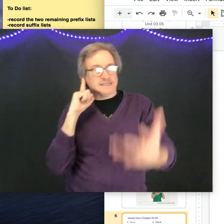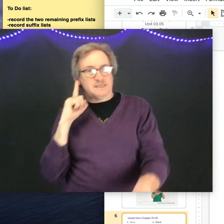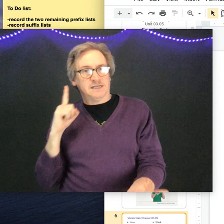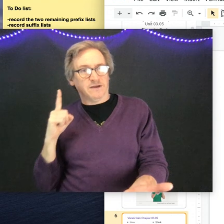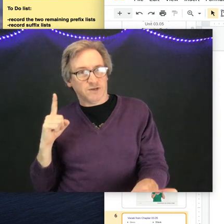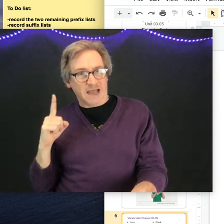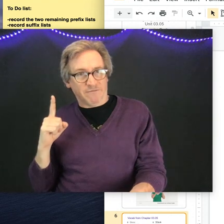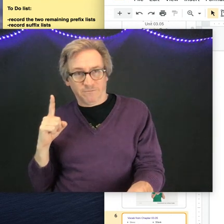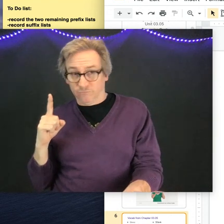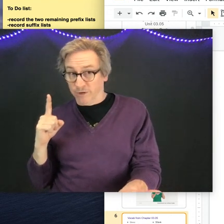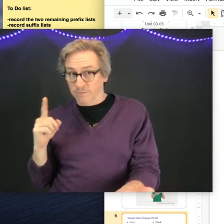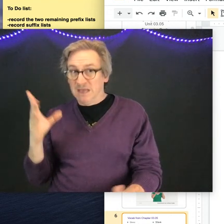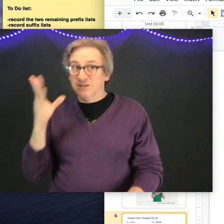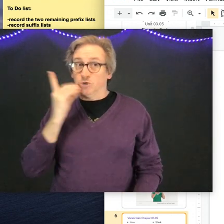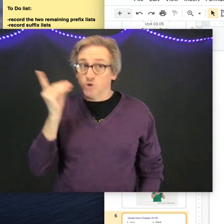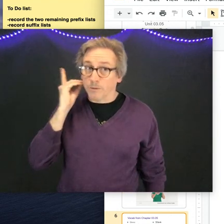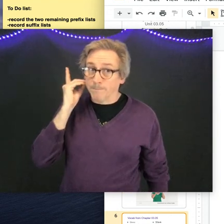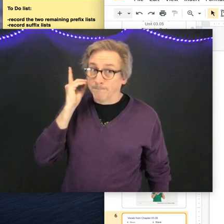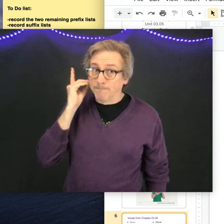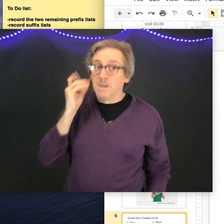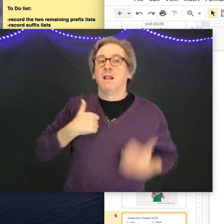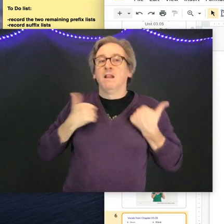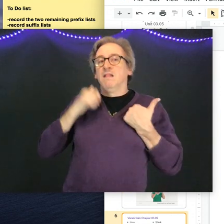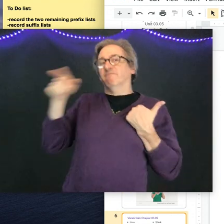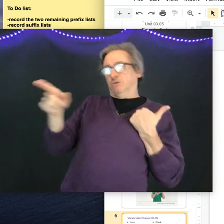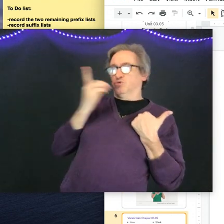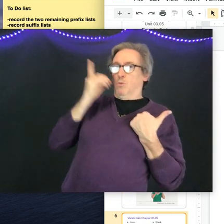because that's the sign for deaf. So dorm.